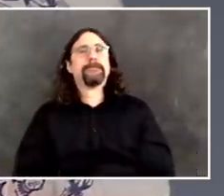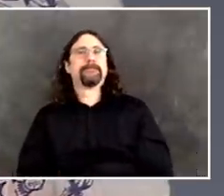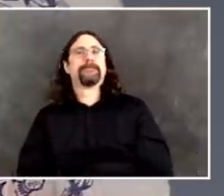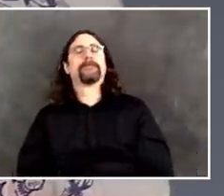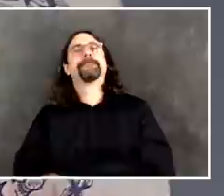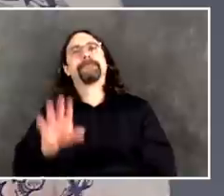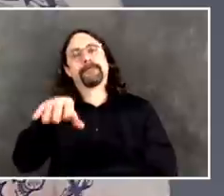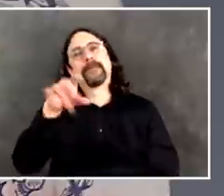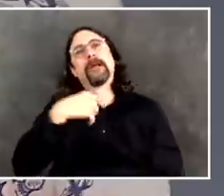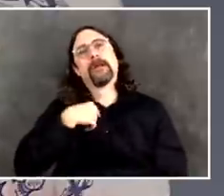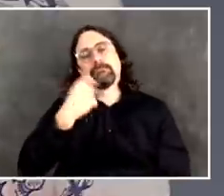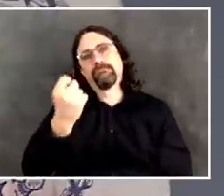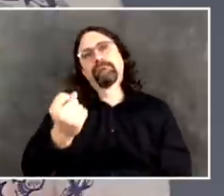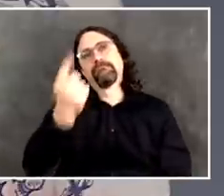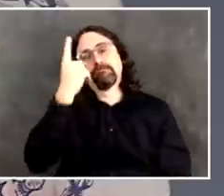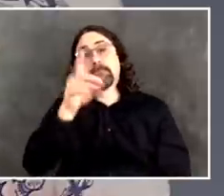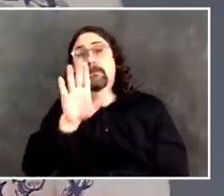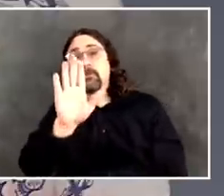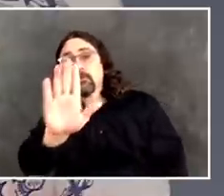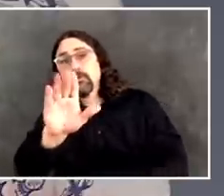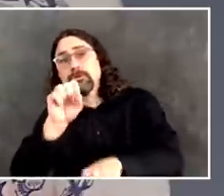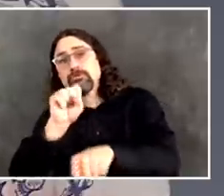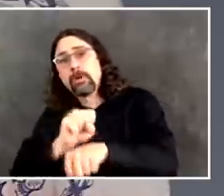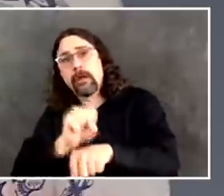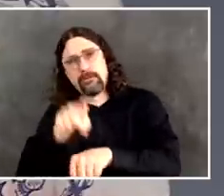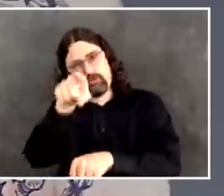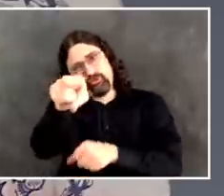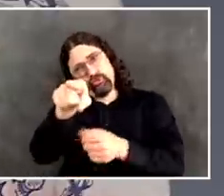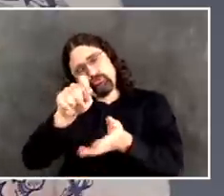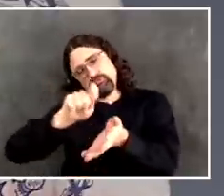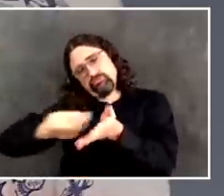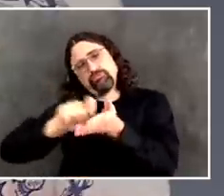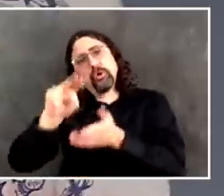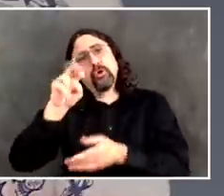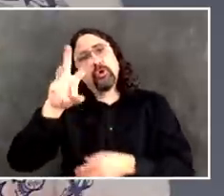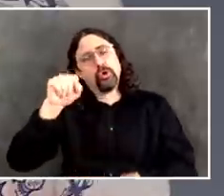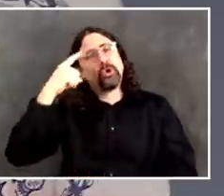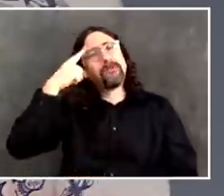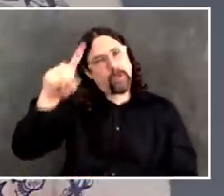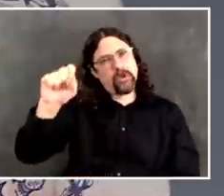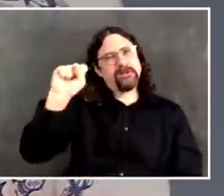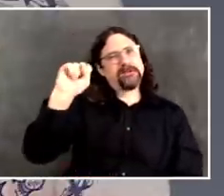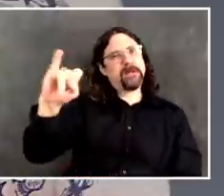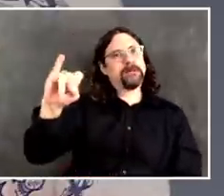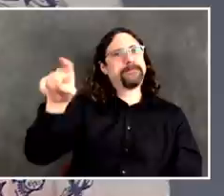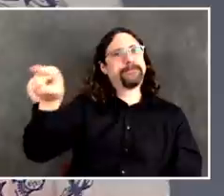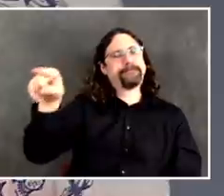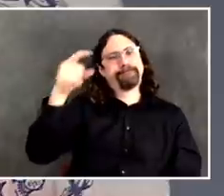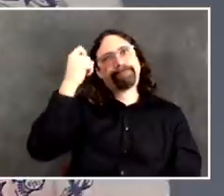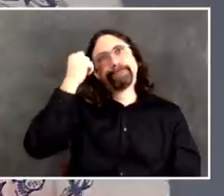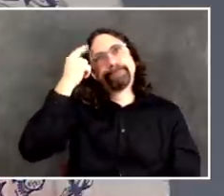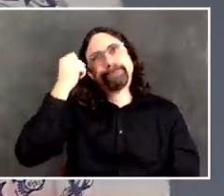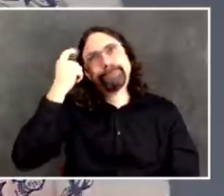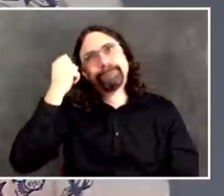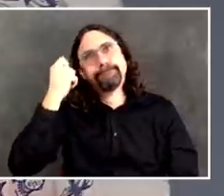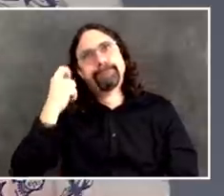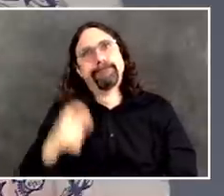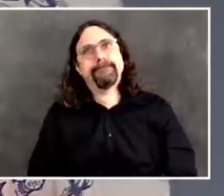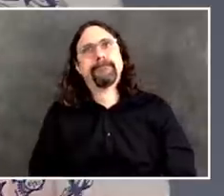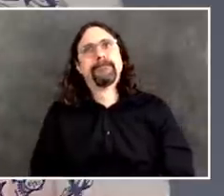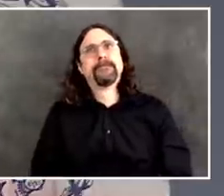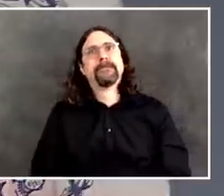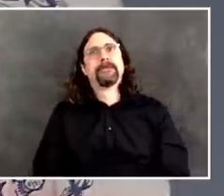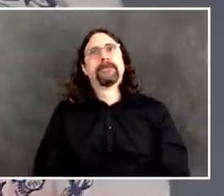this is there's 56 hospitals in the city. We're looking at the 11 public hospitals because we get very consistent